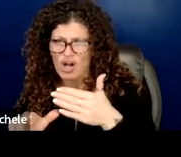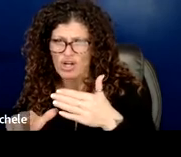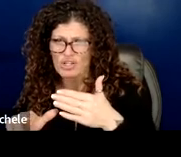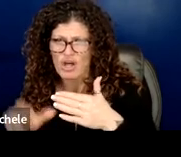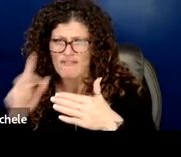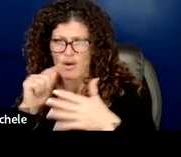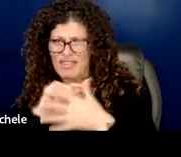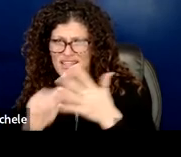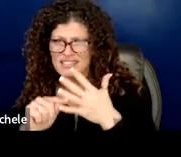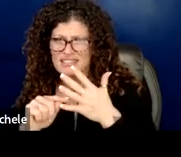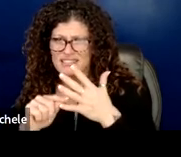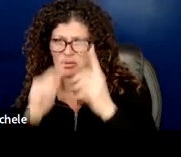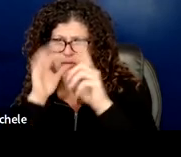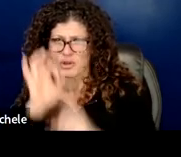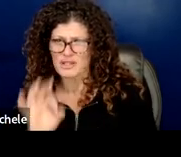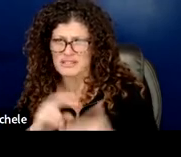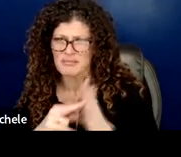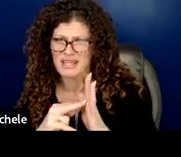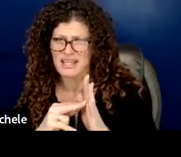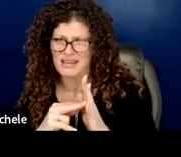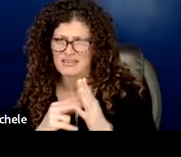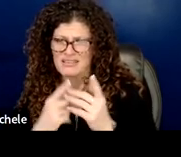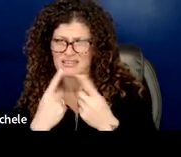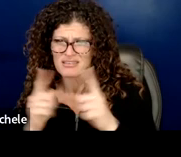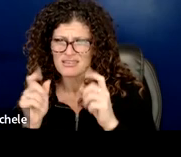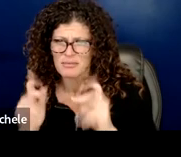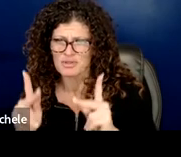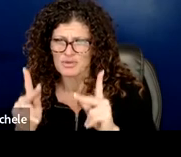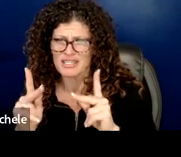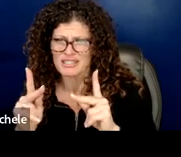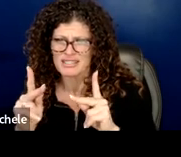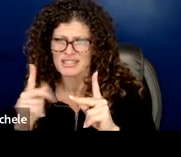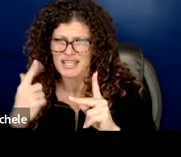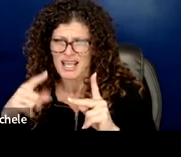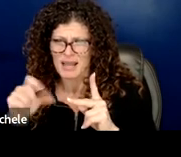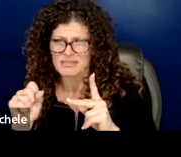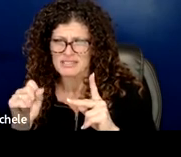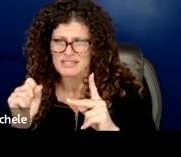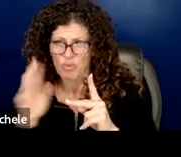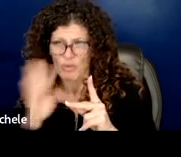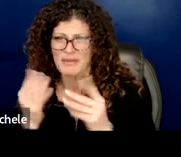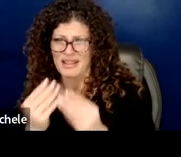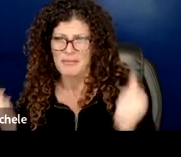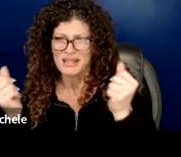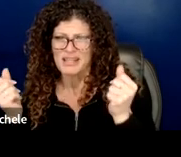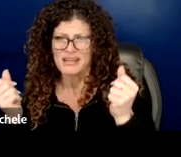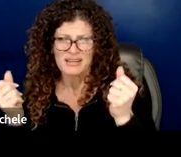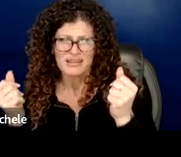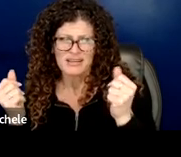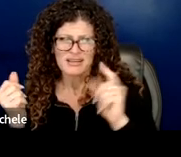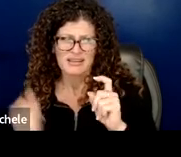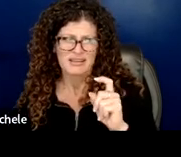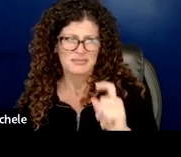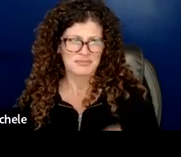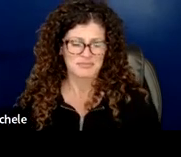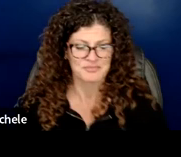bullets that the elimination of opportunity gaps will be once and for all done right